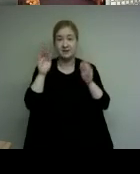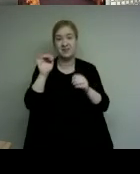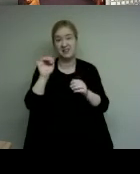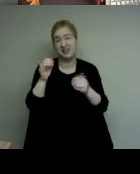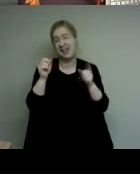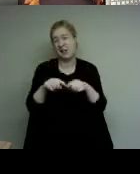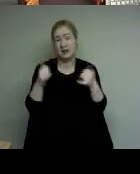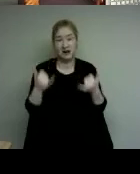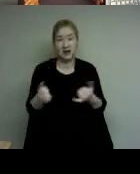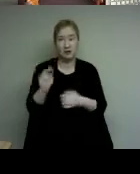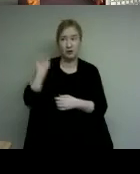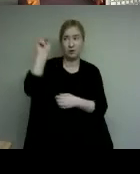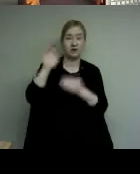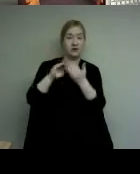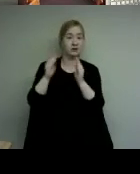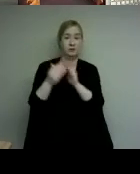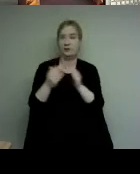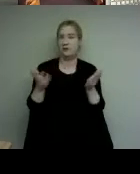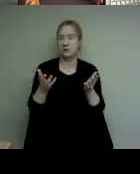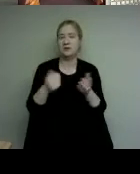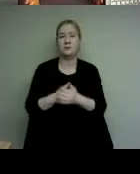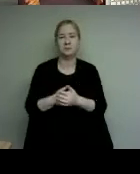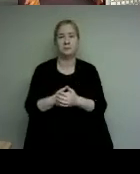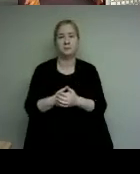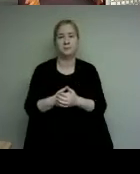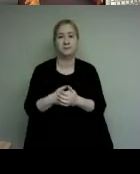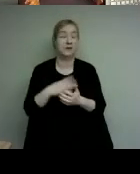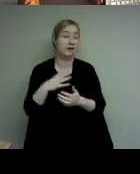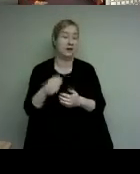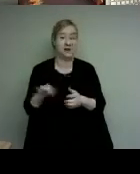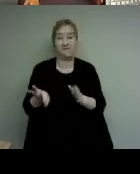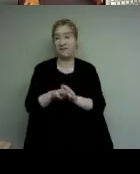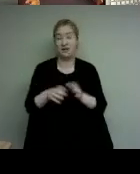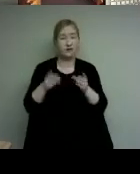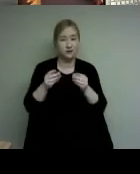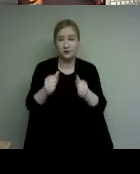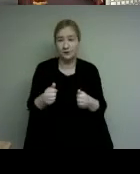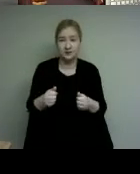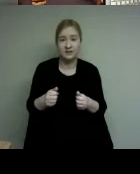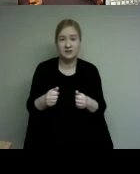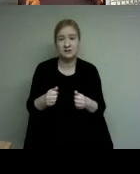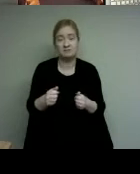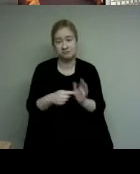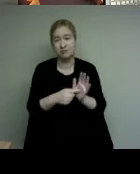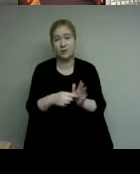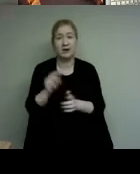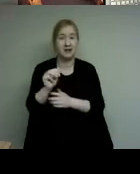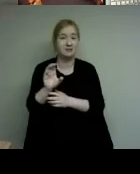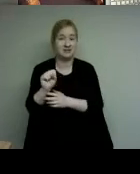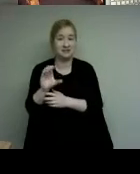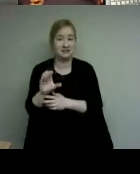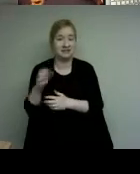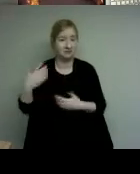in northern communities then present some of the solutions mcsc has provided and is currently providing now